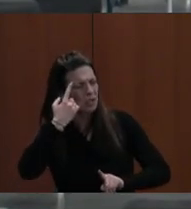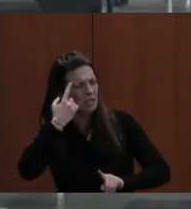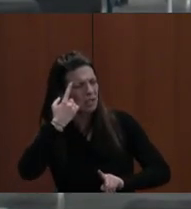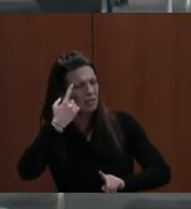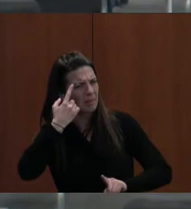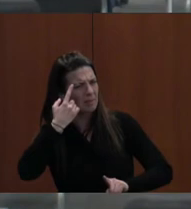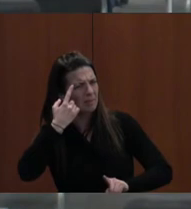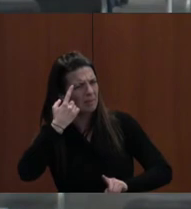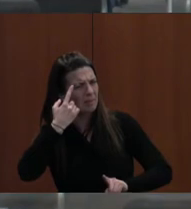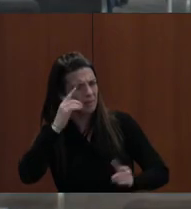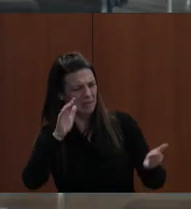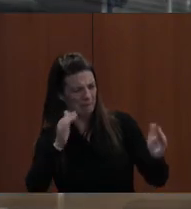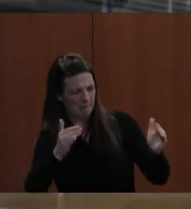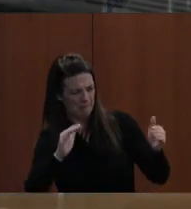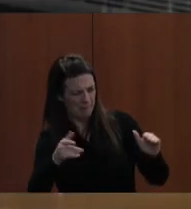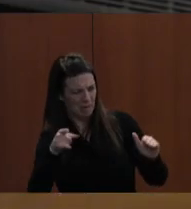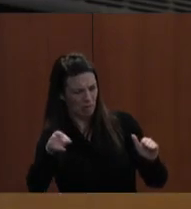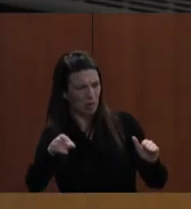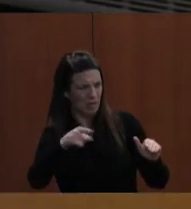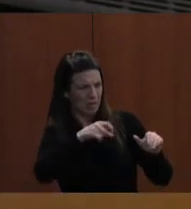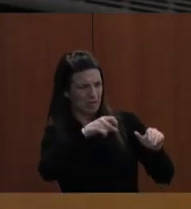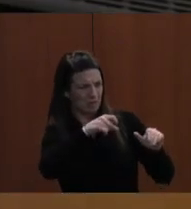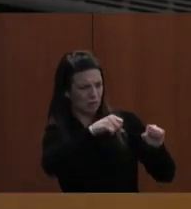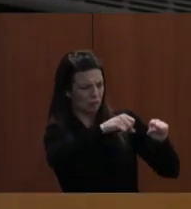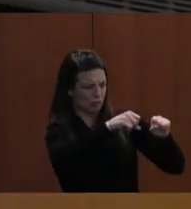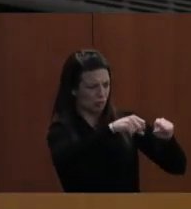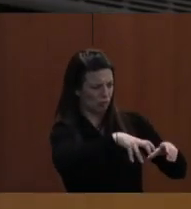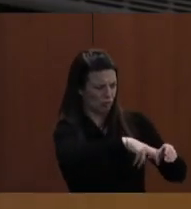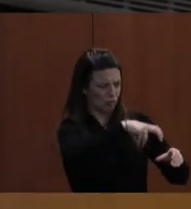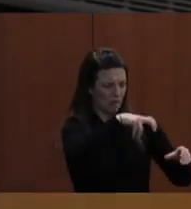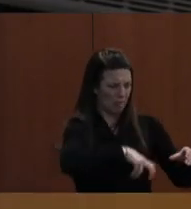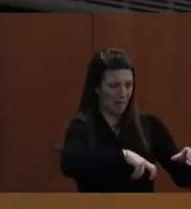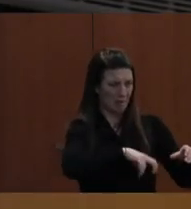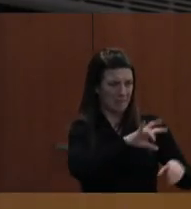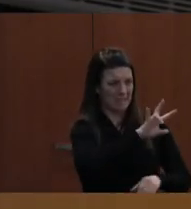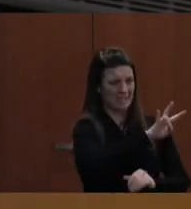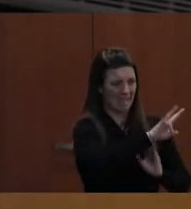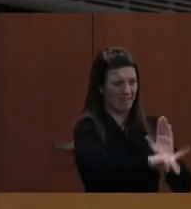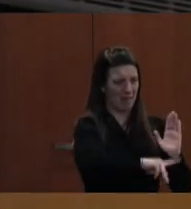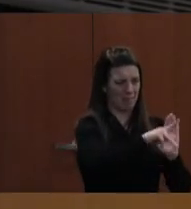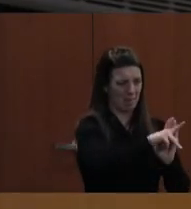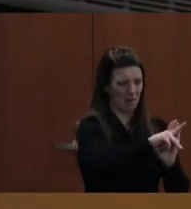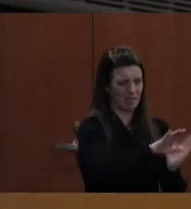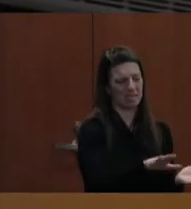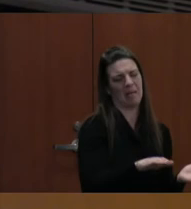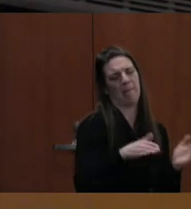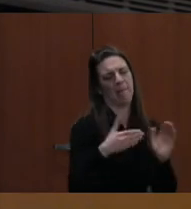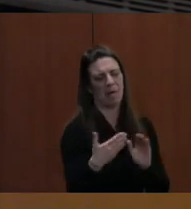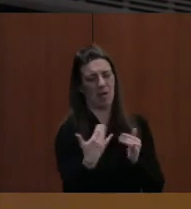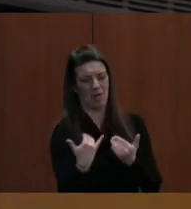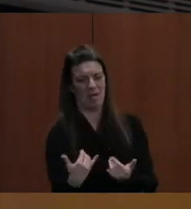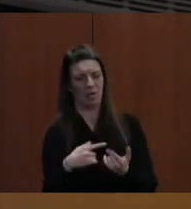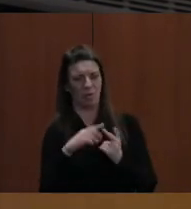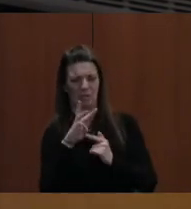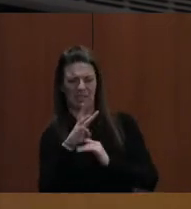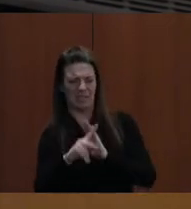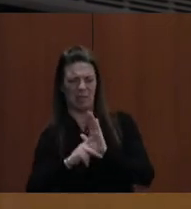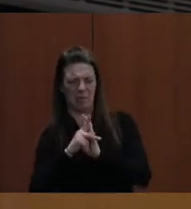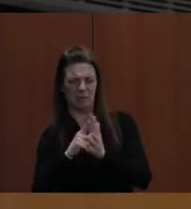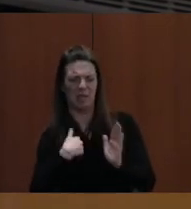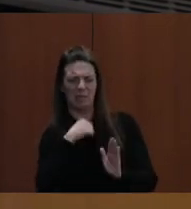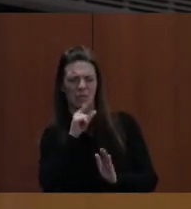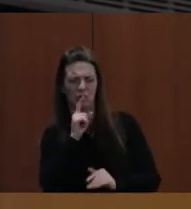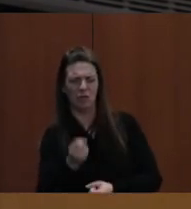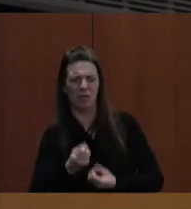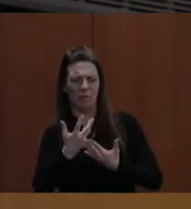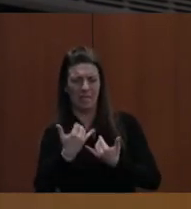the dropout rate when we were at a seven-period class versus the four or six or whatever mod we have now. I wonder